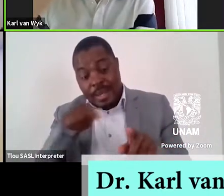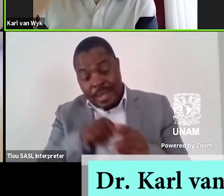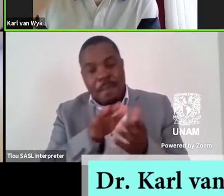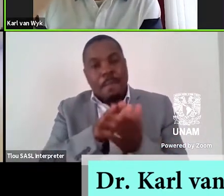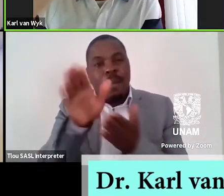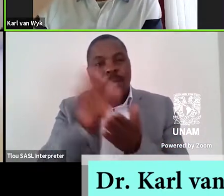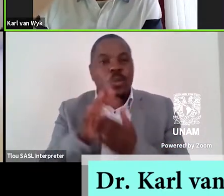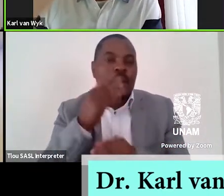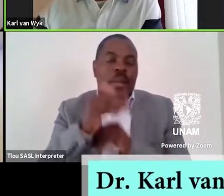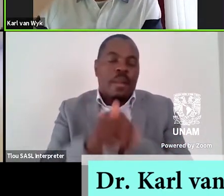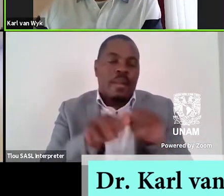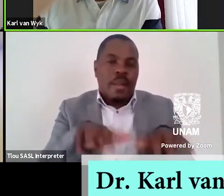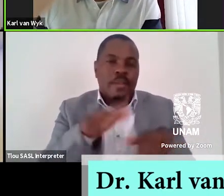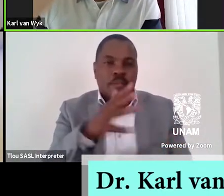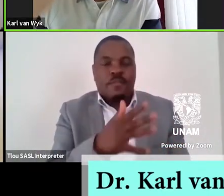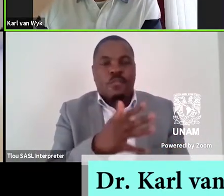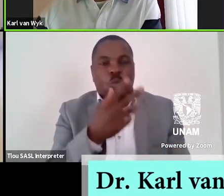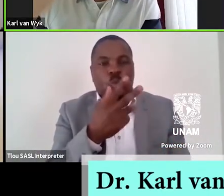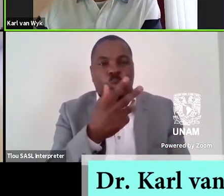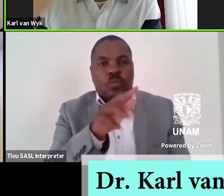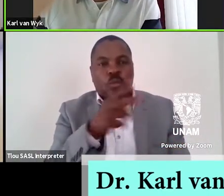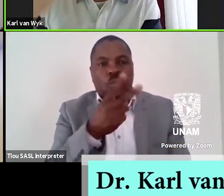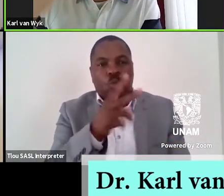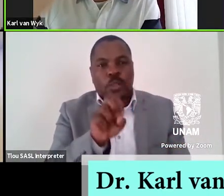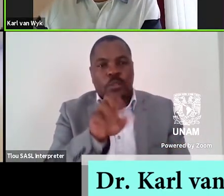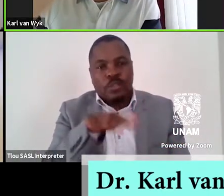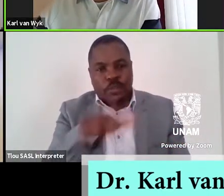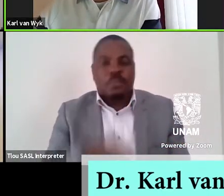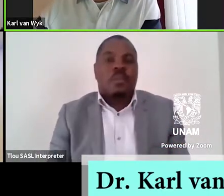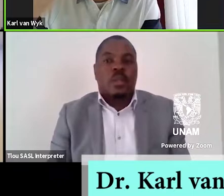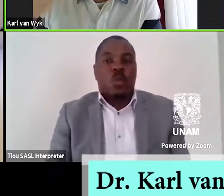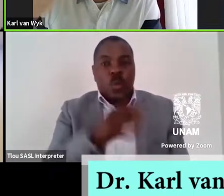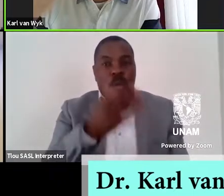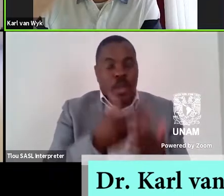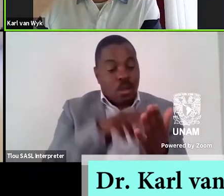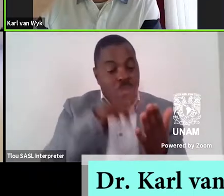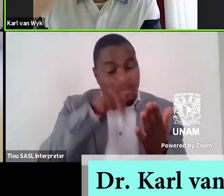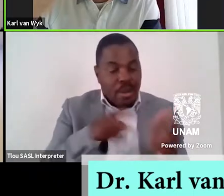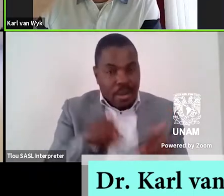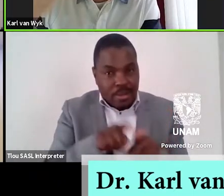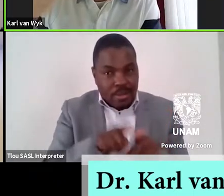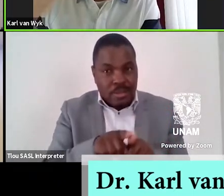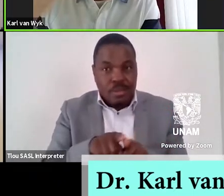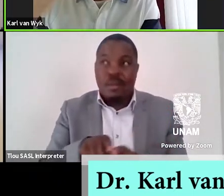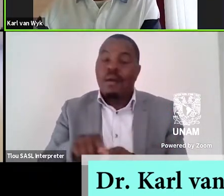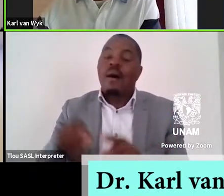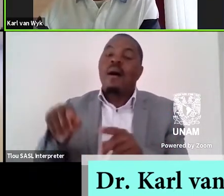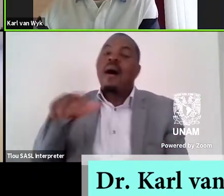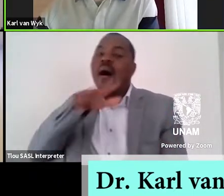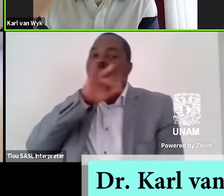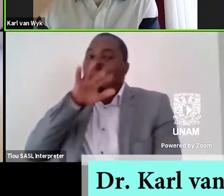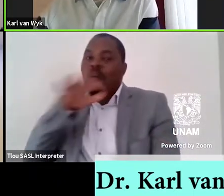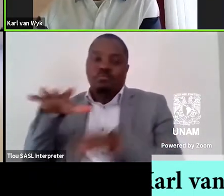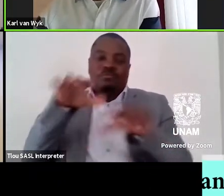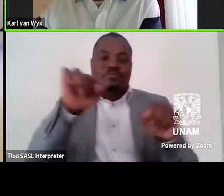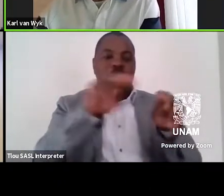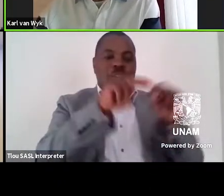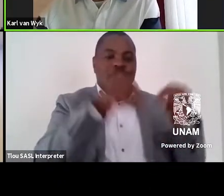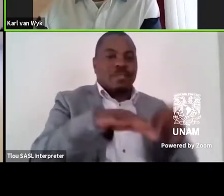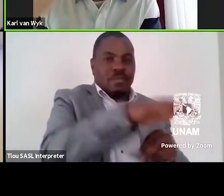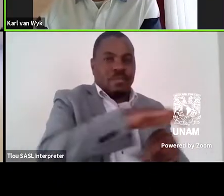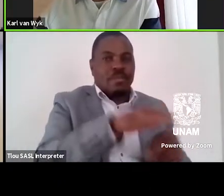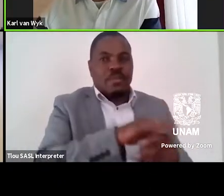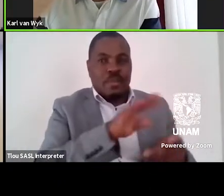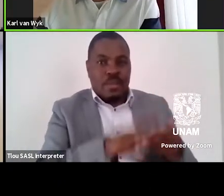The narrative, written as though in retrospect, may be read as a warning of Afrikanid nationalism. Keppel Jones, again writing